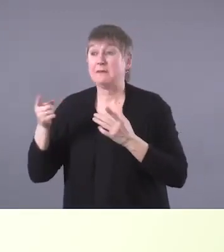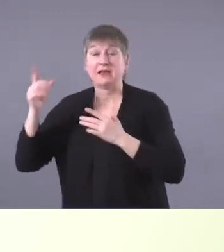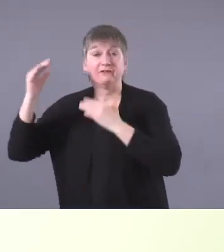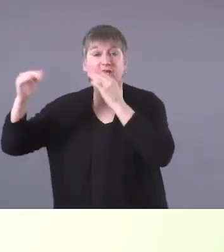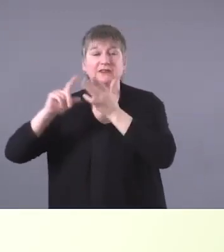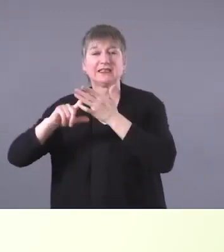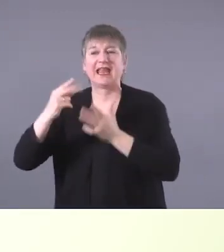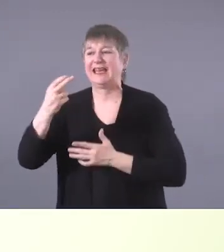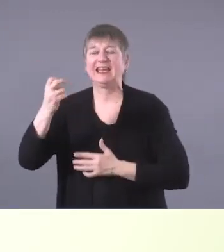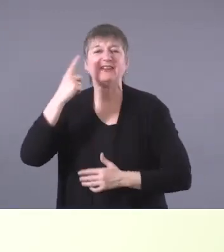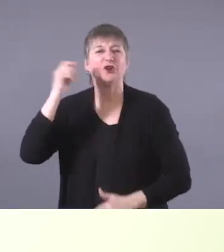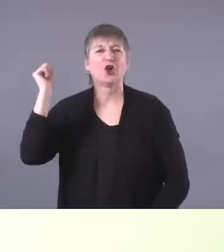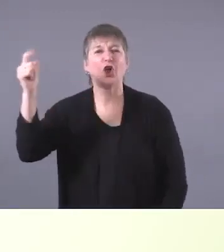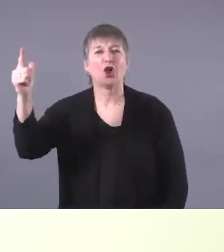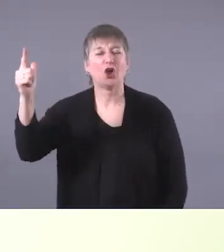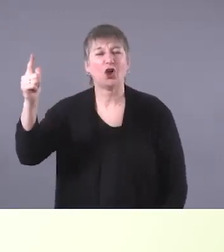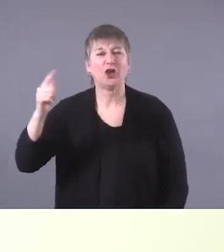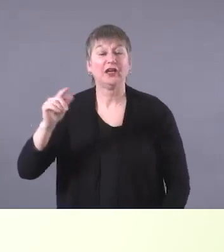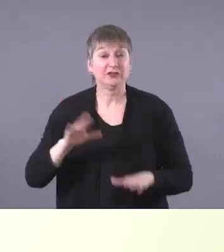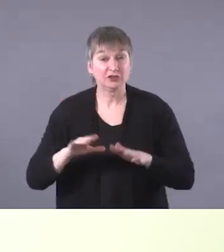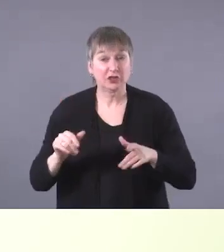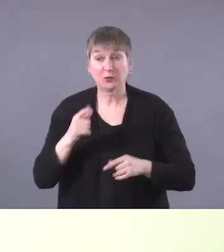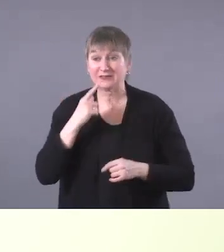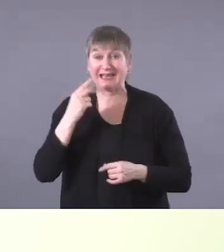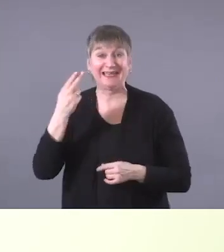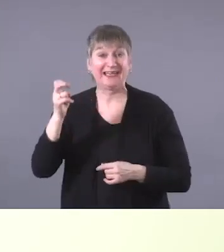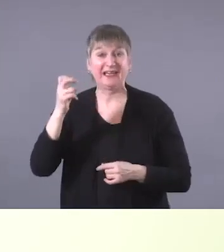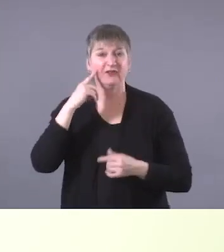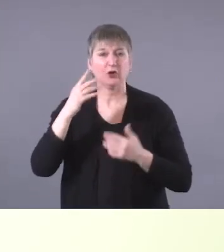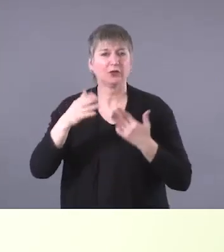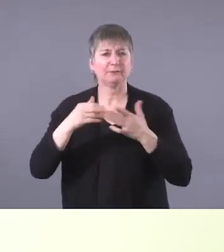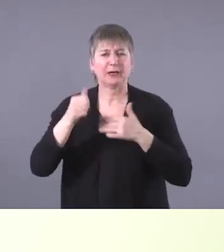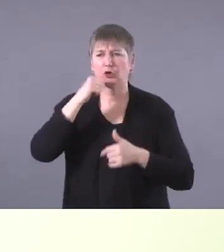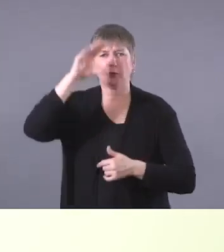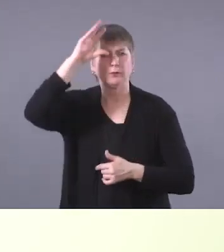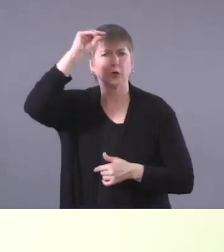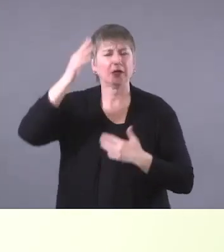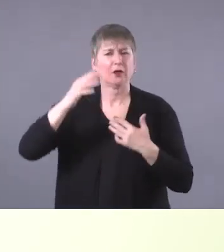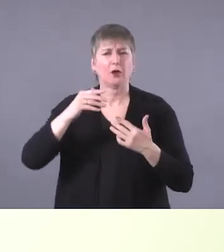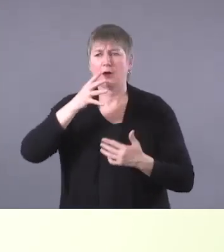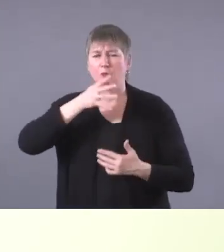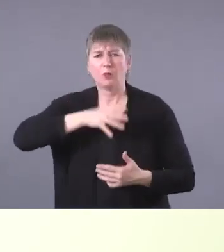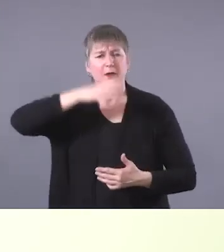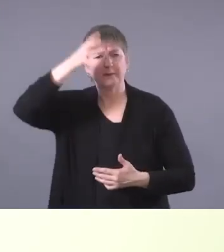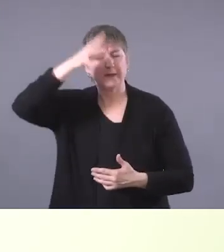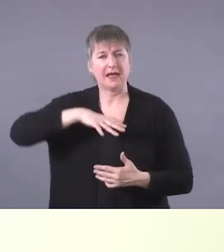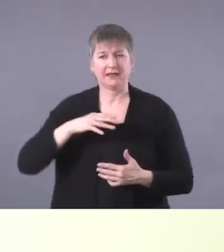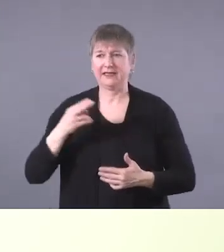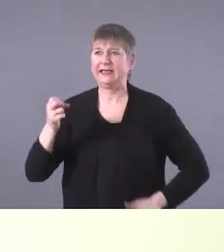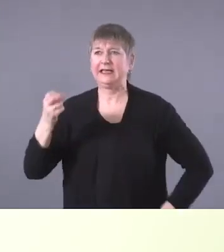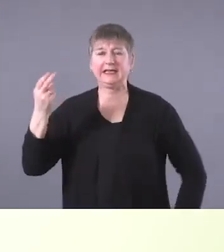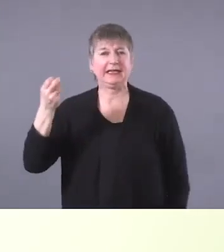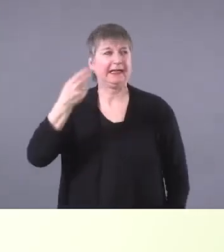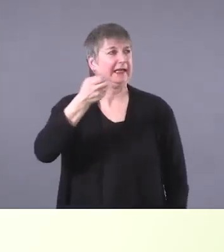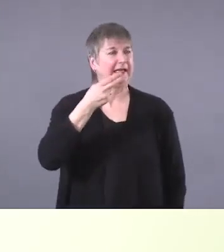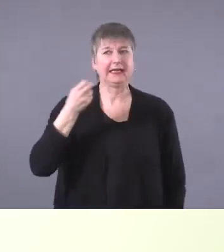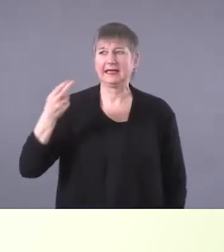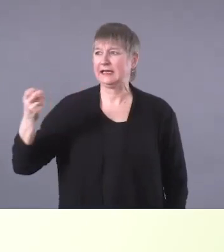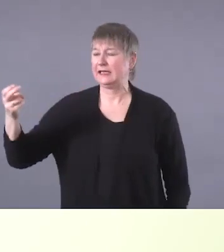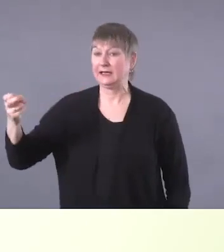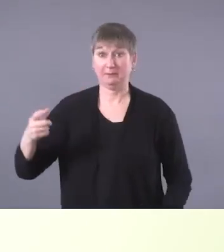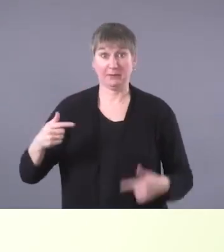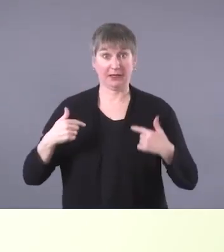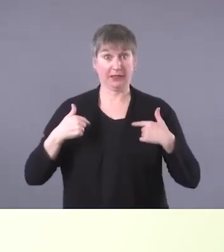And so children will often say he for everyone, um, which, uh, here, you know, among,